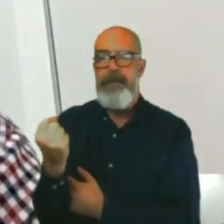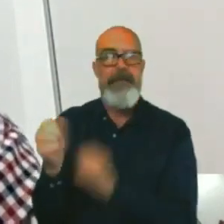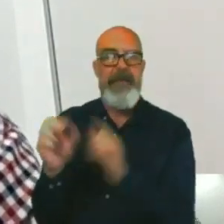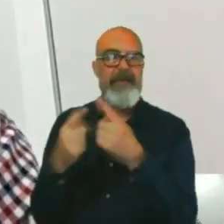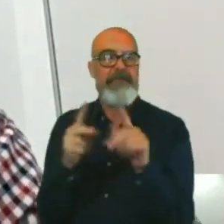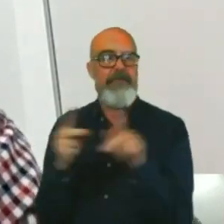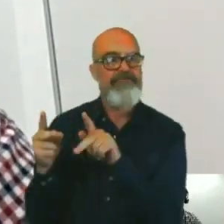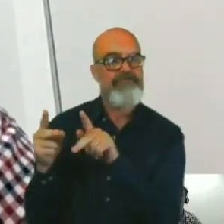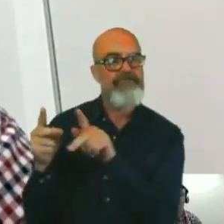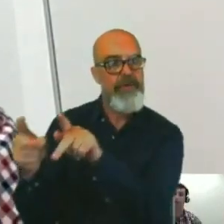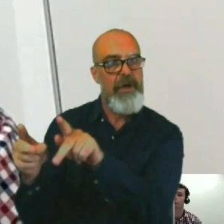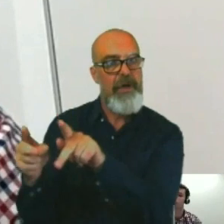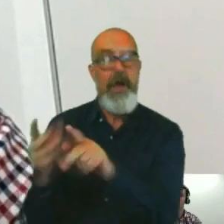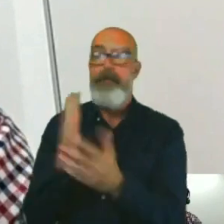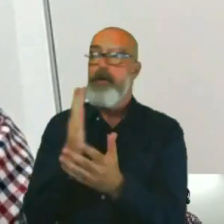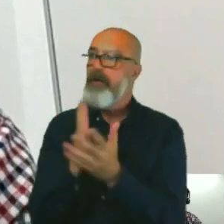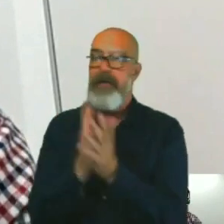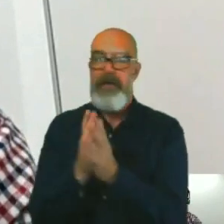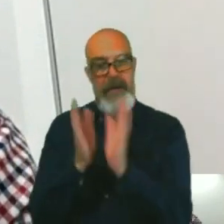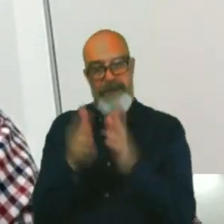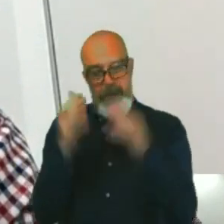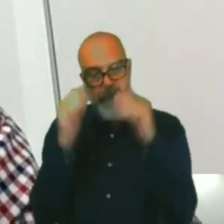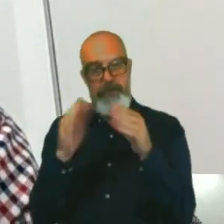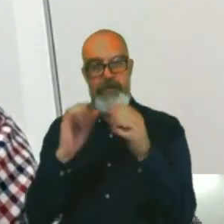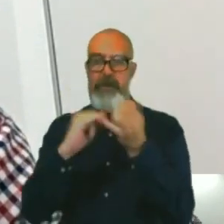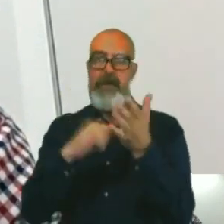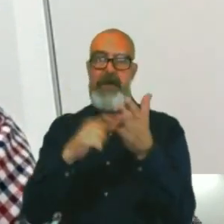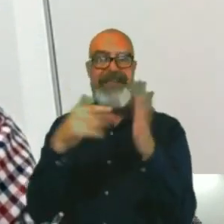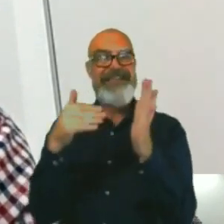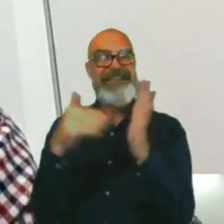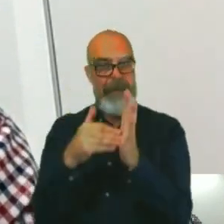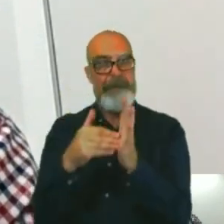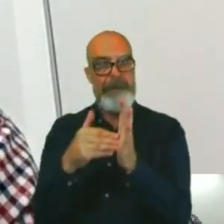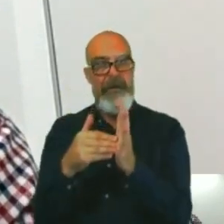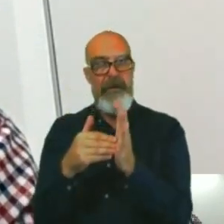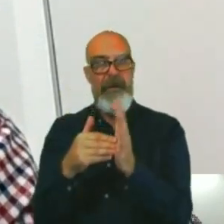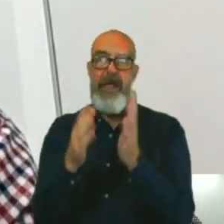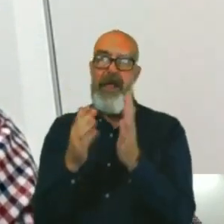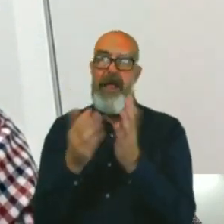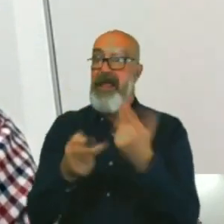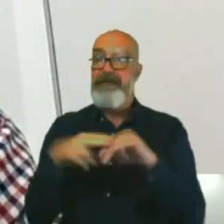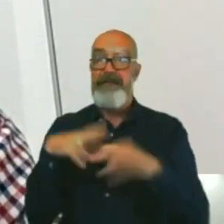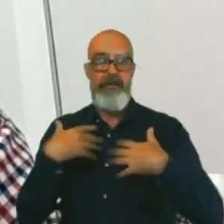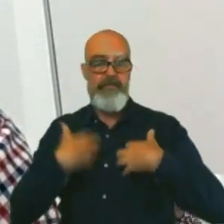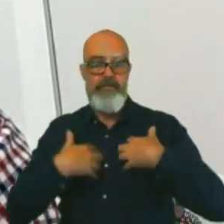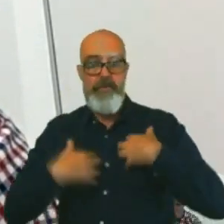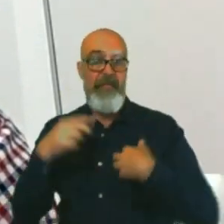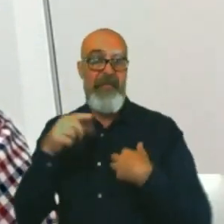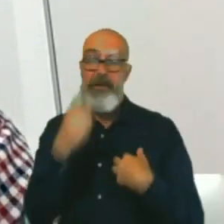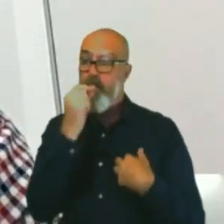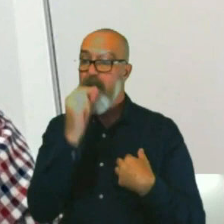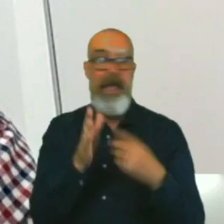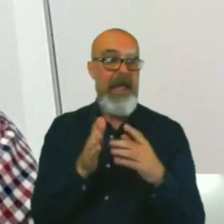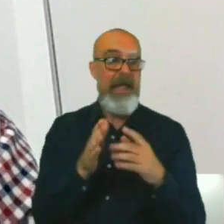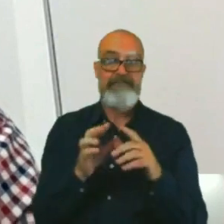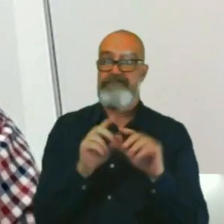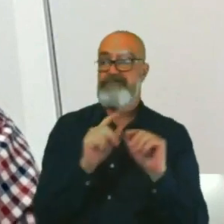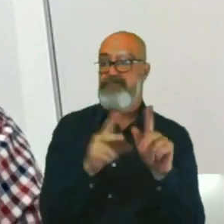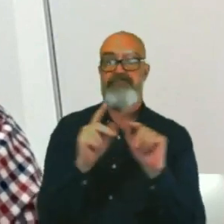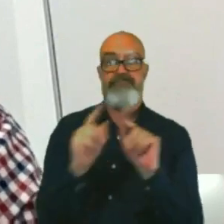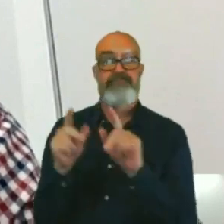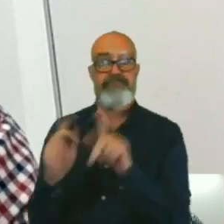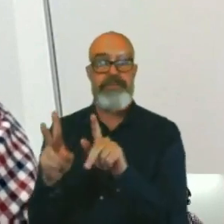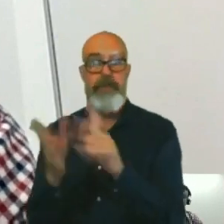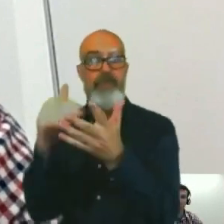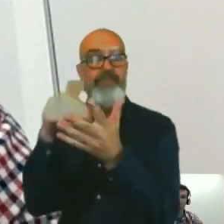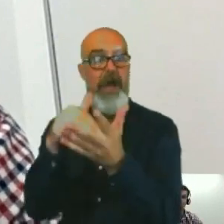you study STEM and have a strong interest, there are various ways you can get into medical engineering and develop medical